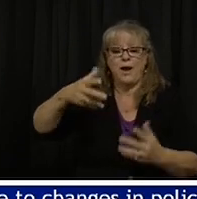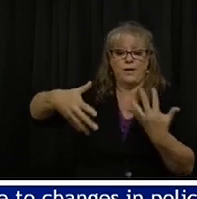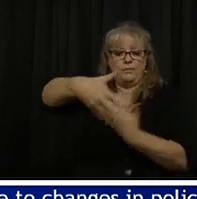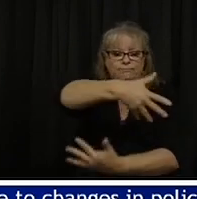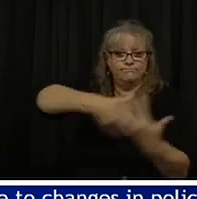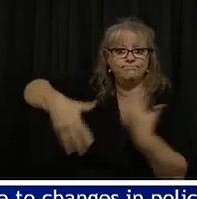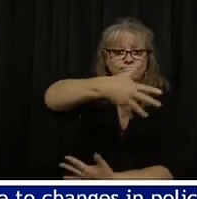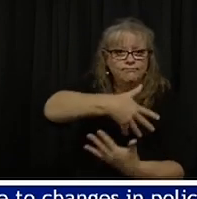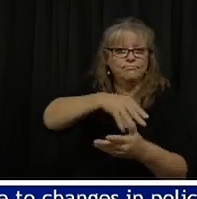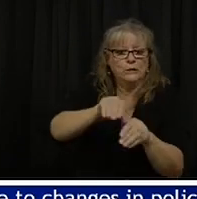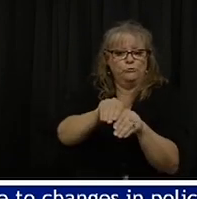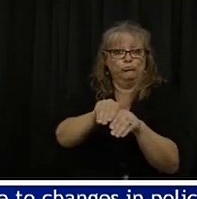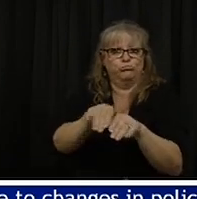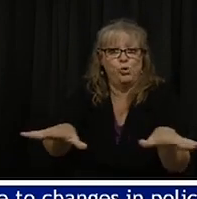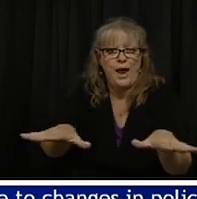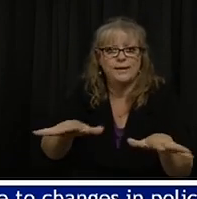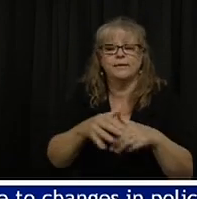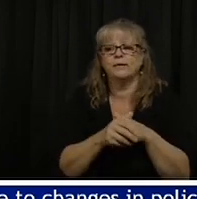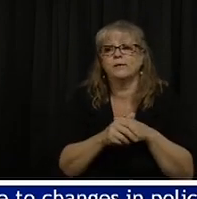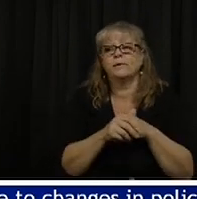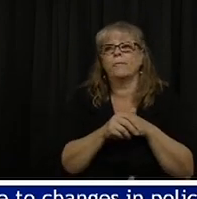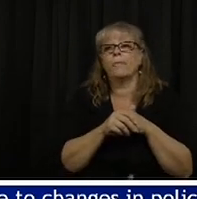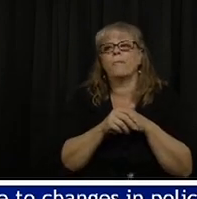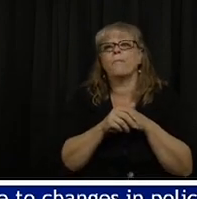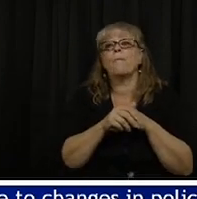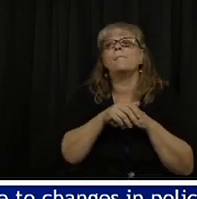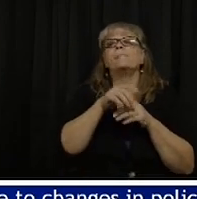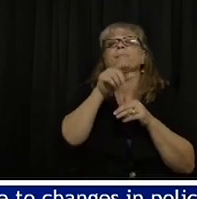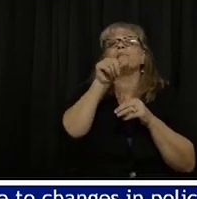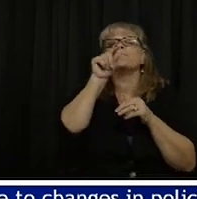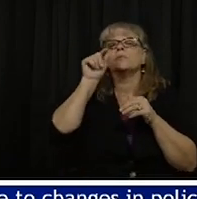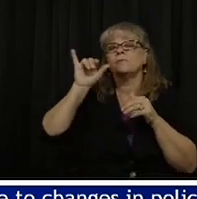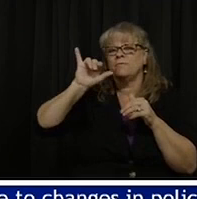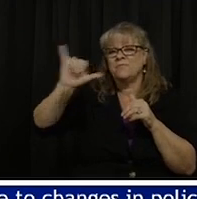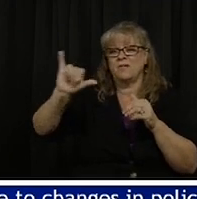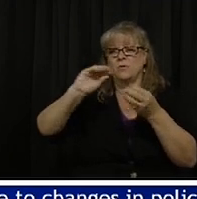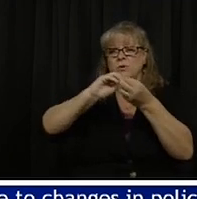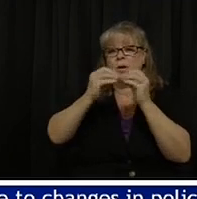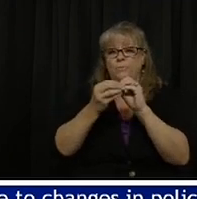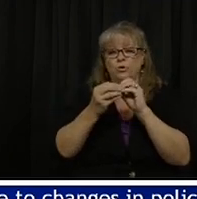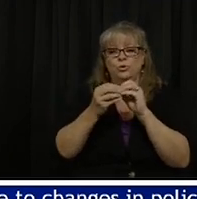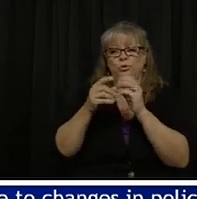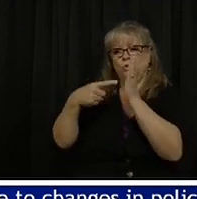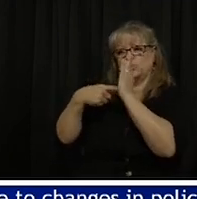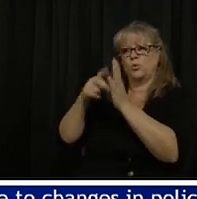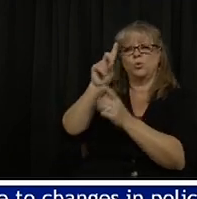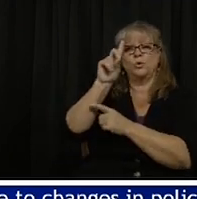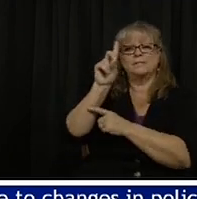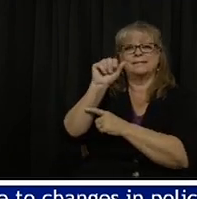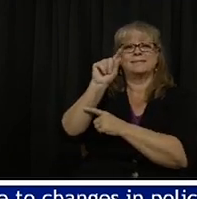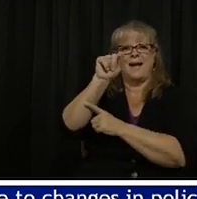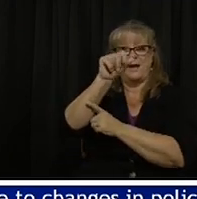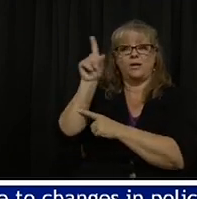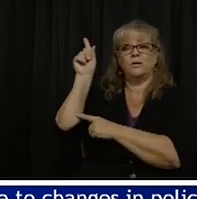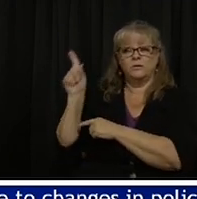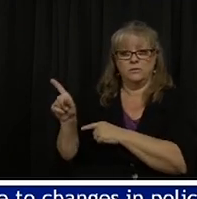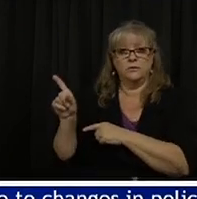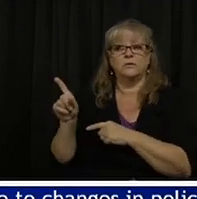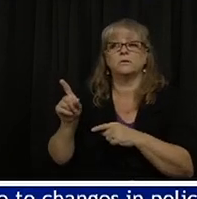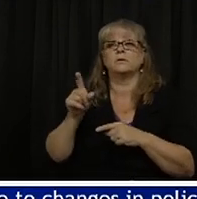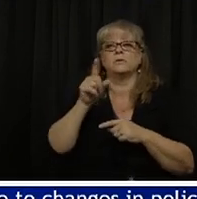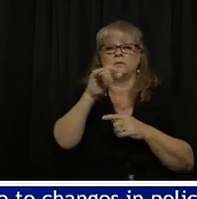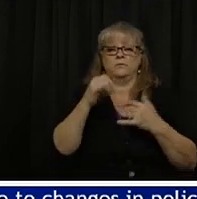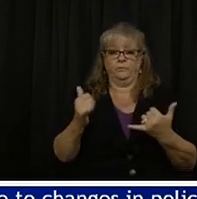random chance. We know that, you know, we're looking at this data and it's based off of just several days' worth of data, so we need to interpret it